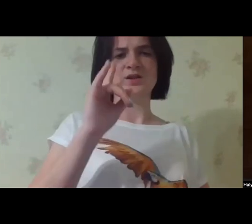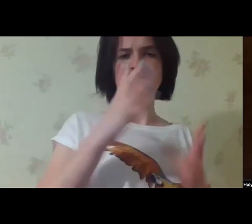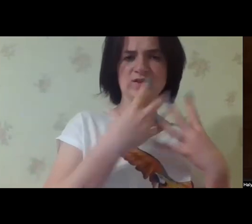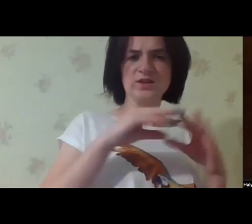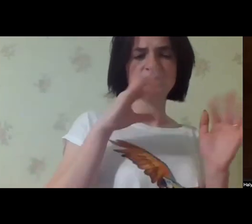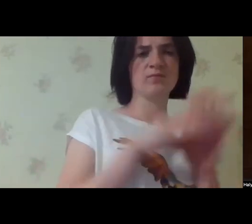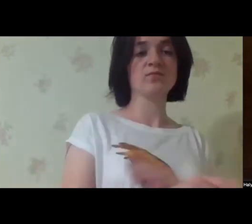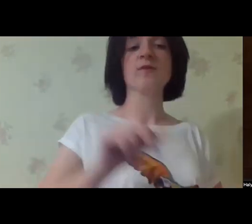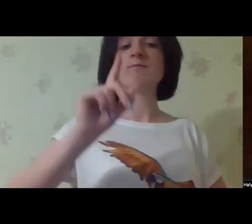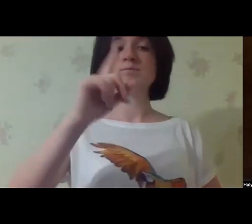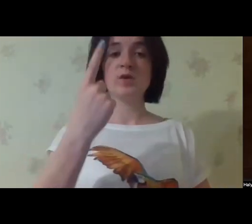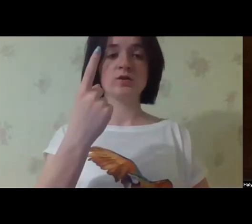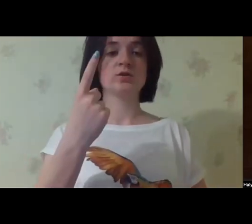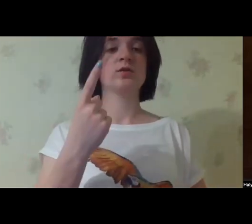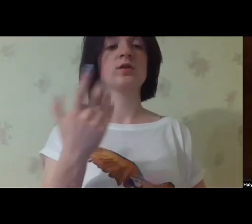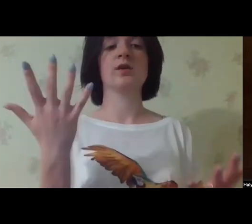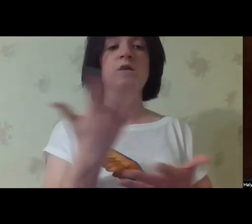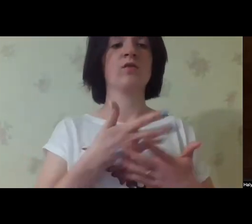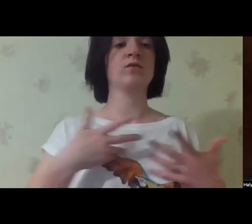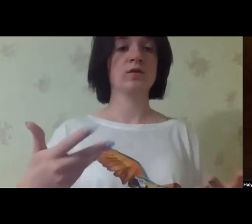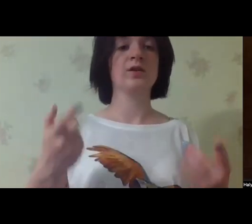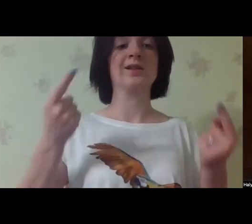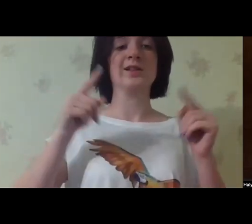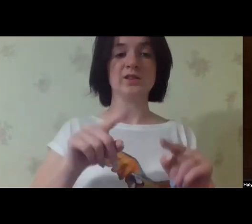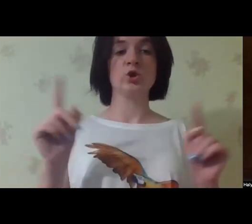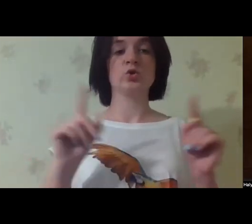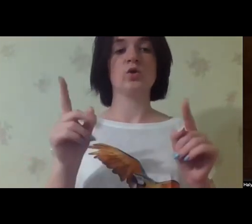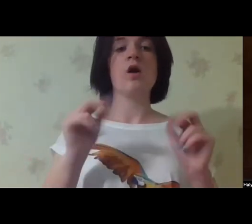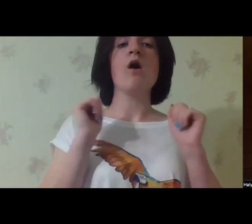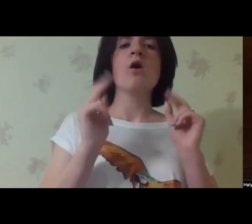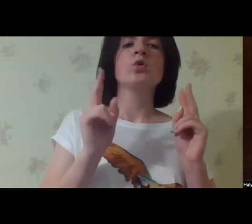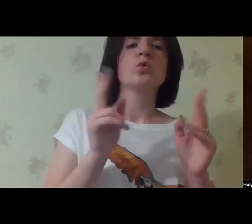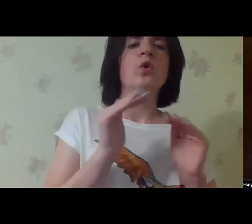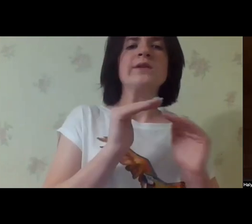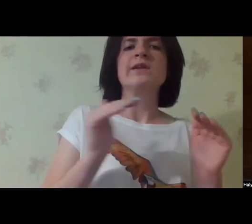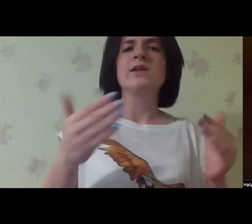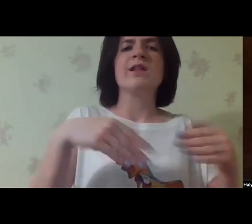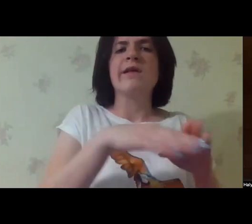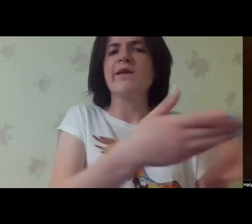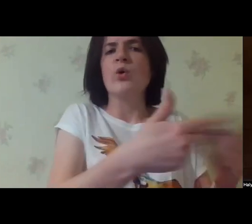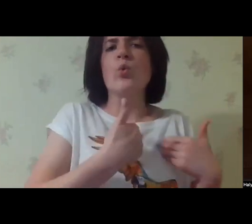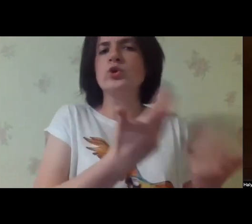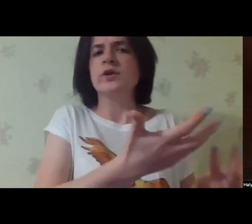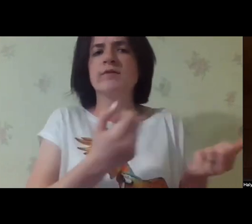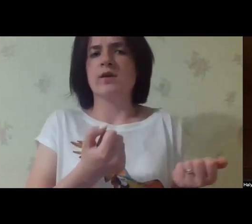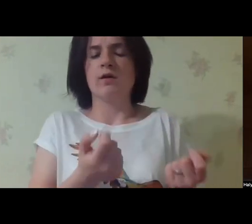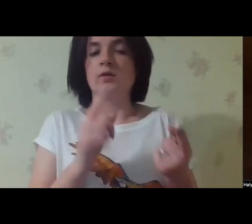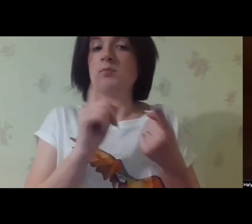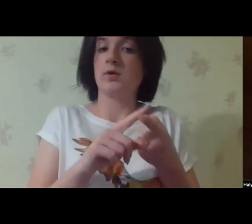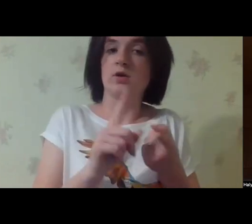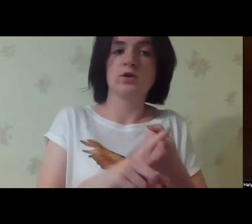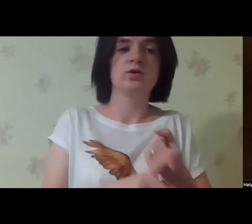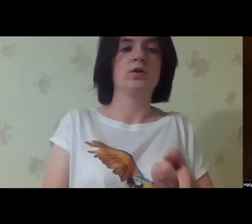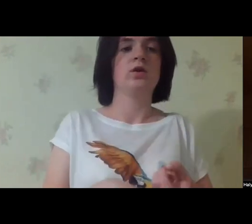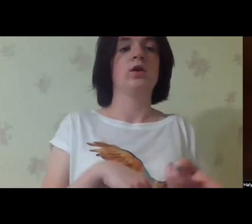when we close down all institutions, etc., the child must be in the family. So the first barrier we face, who wants to adopt these children, this is